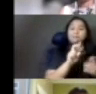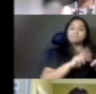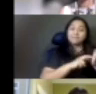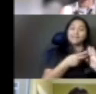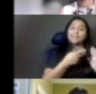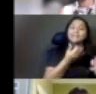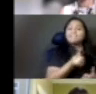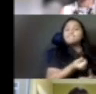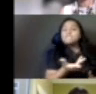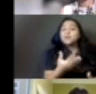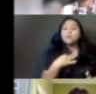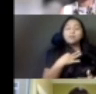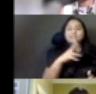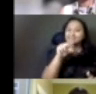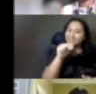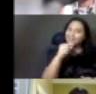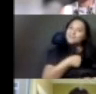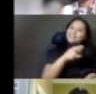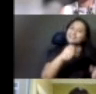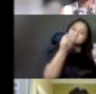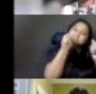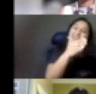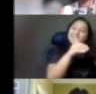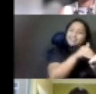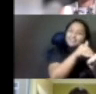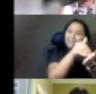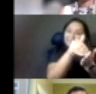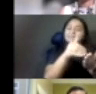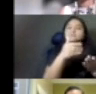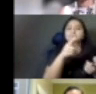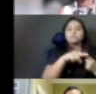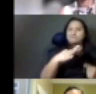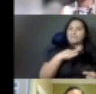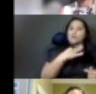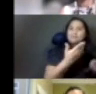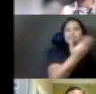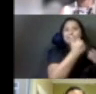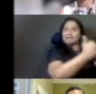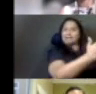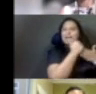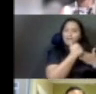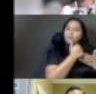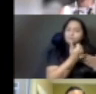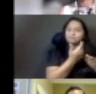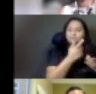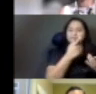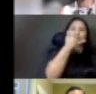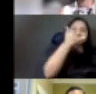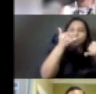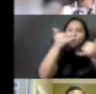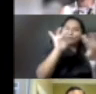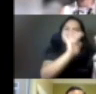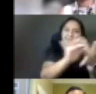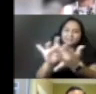volunteers. So we encourage you, sign up for a shift, volunteer, make some calls. We're going to need every single one of you to win.